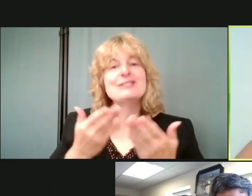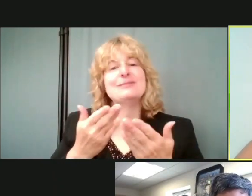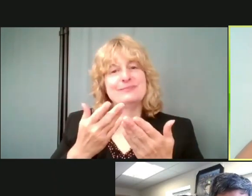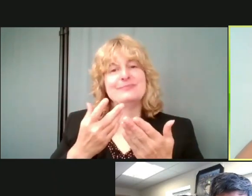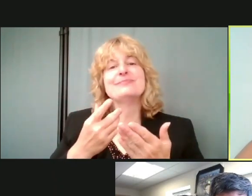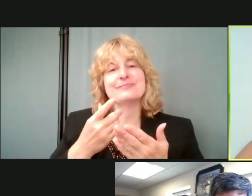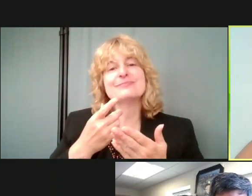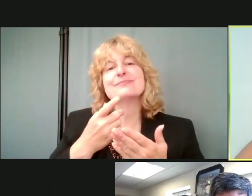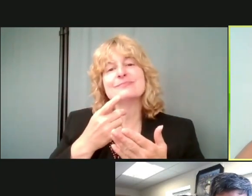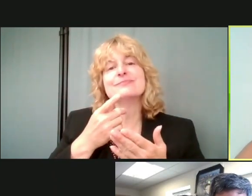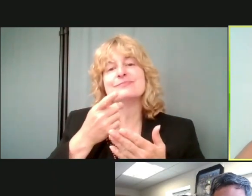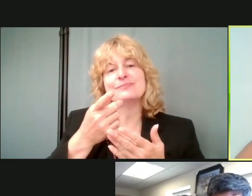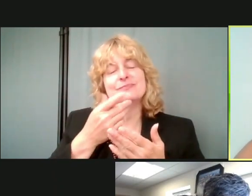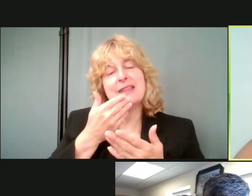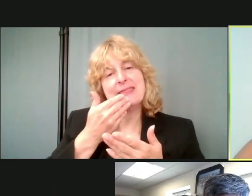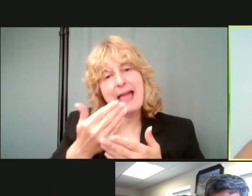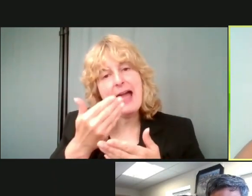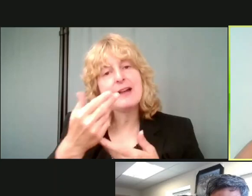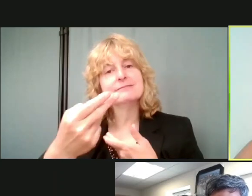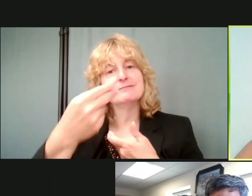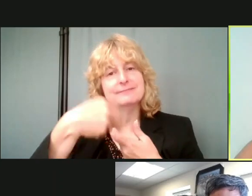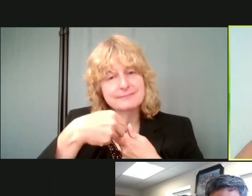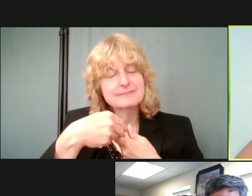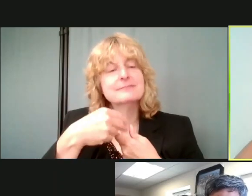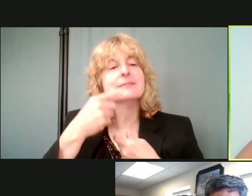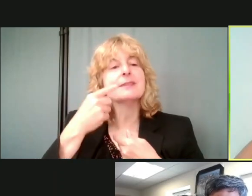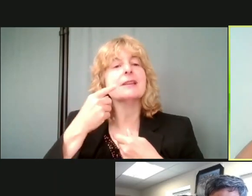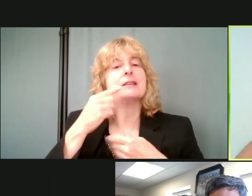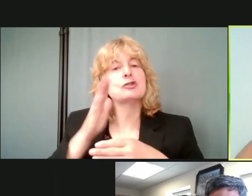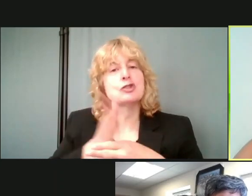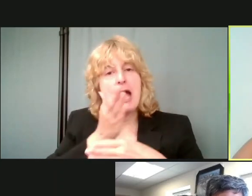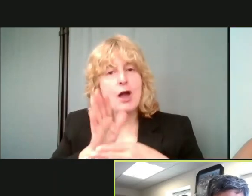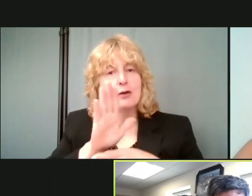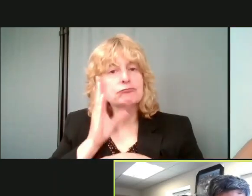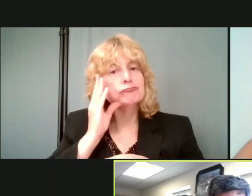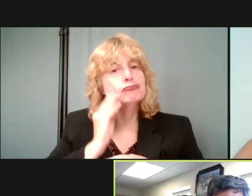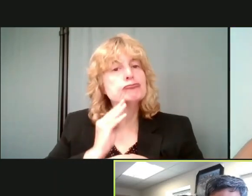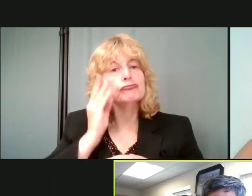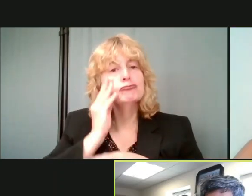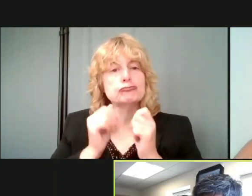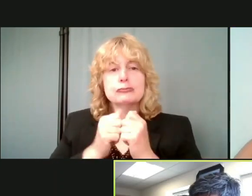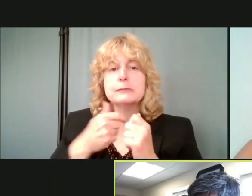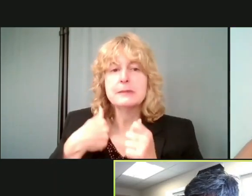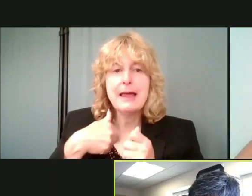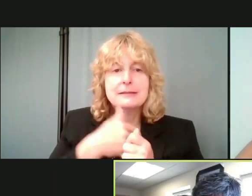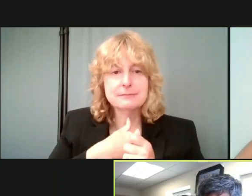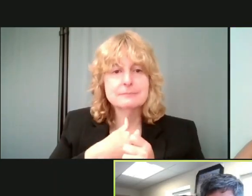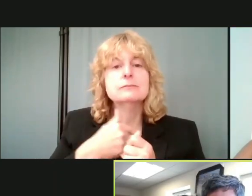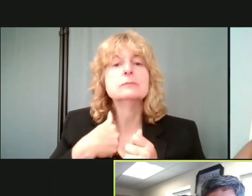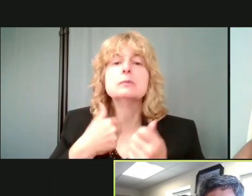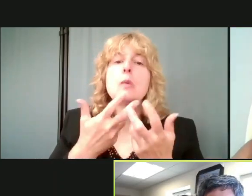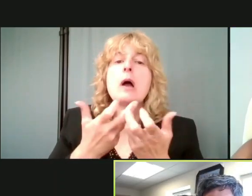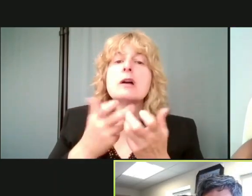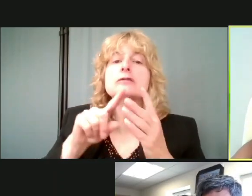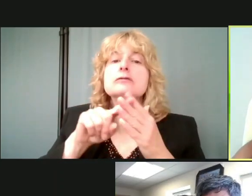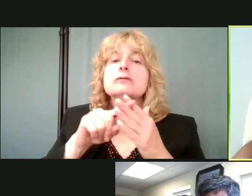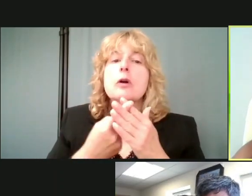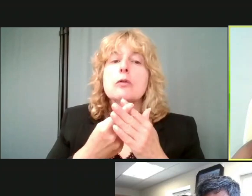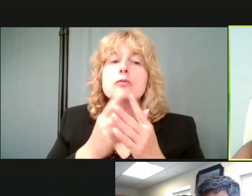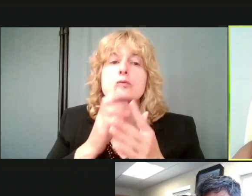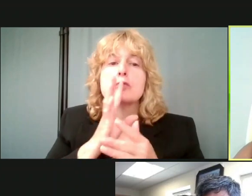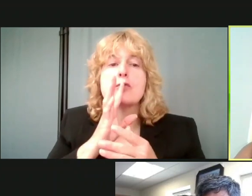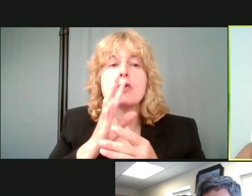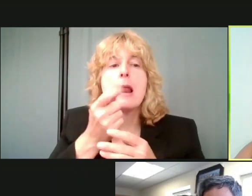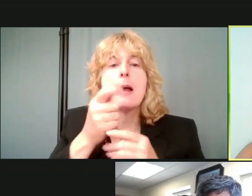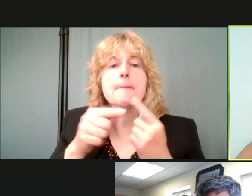for joining us today and for, um, sharing your expertise with us. We'd like to start off actually talking a little bit